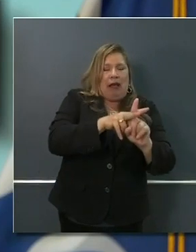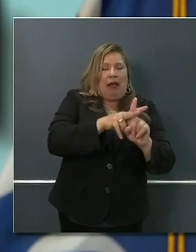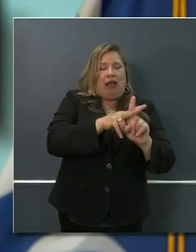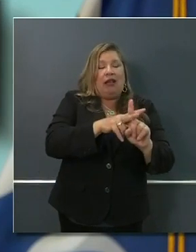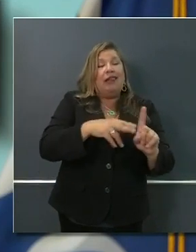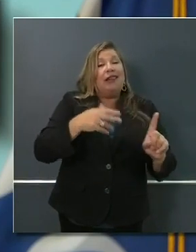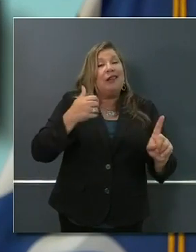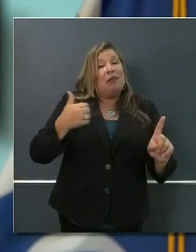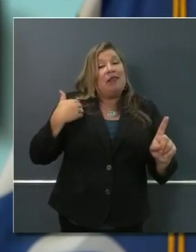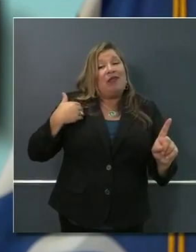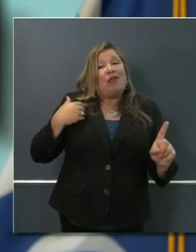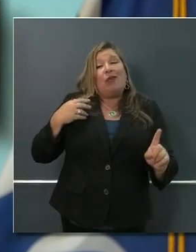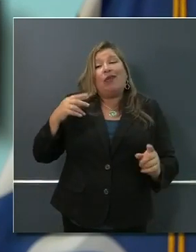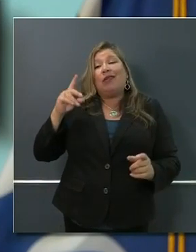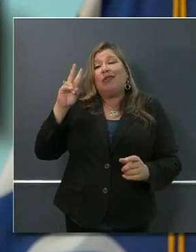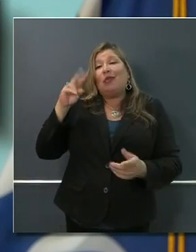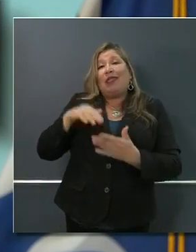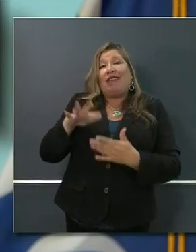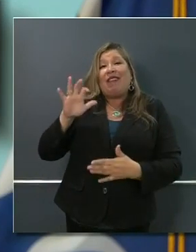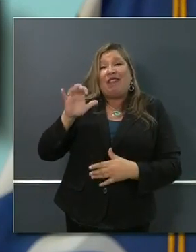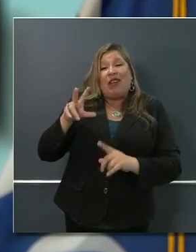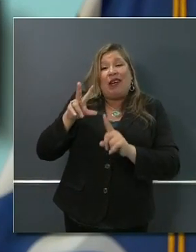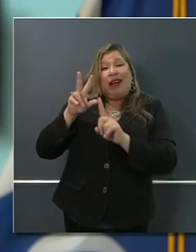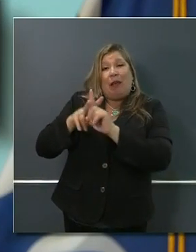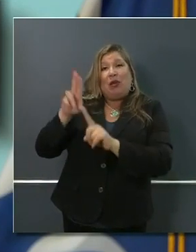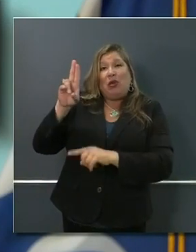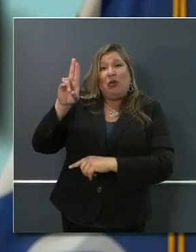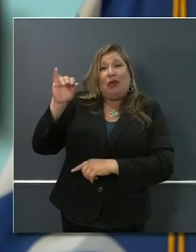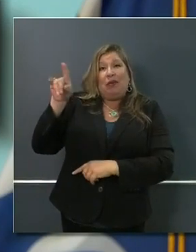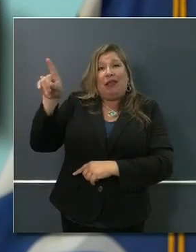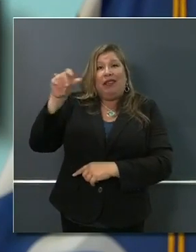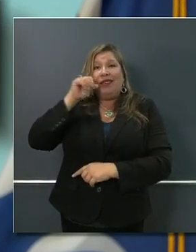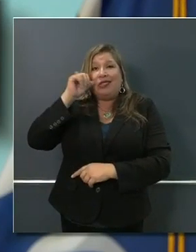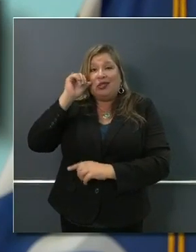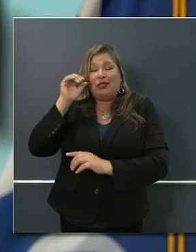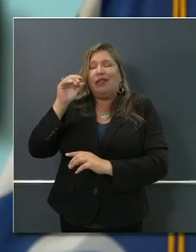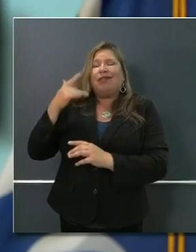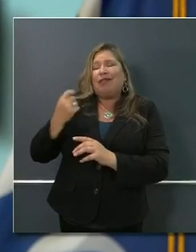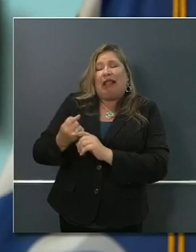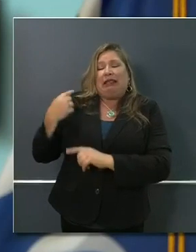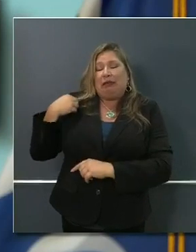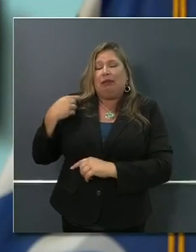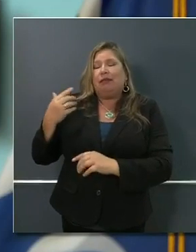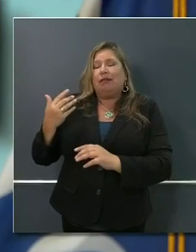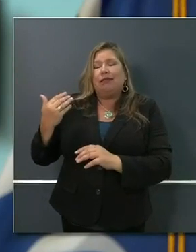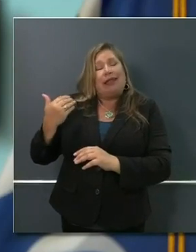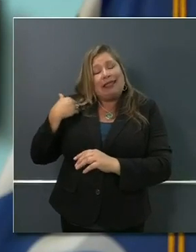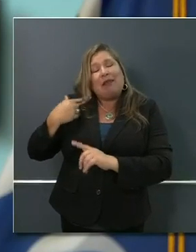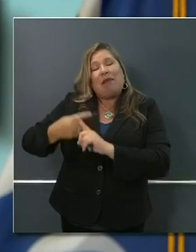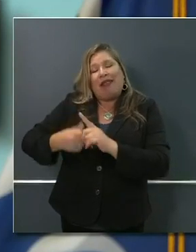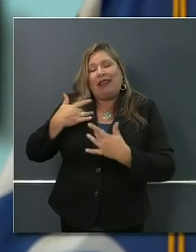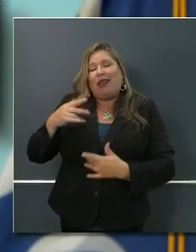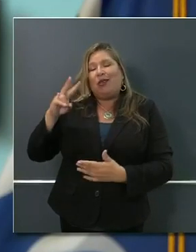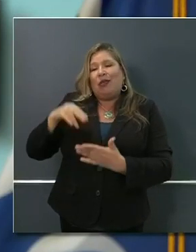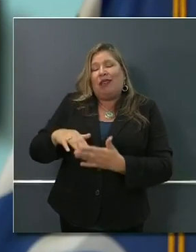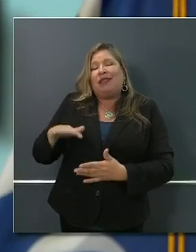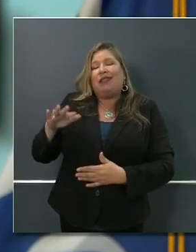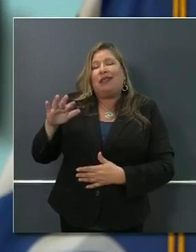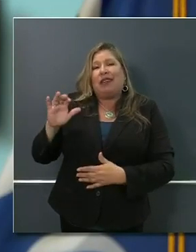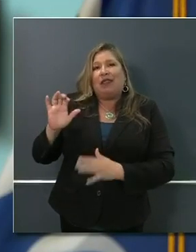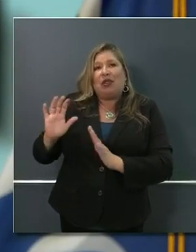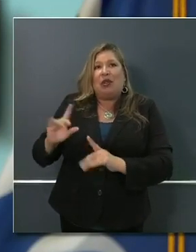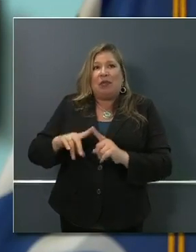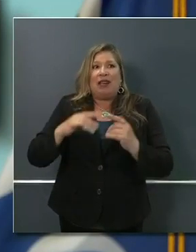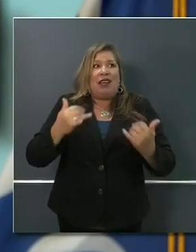just a few months ago, all in, just yesterday, 235,000 applications. Not an excuse. We have to meet